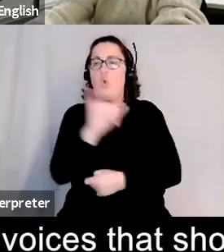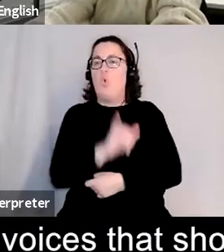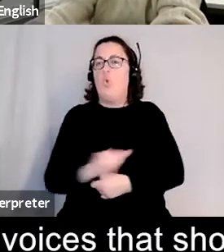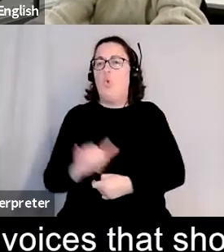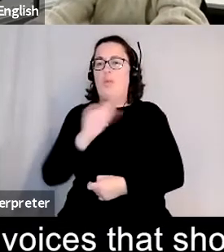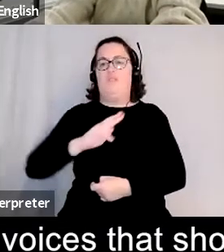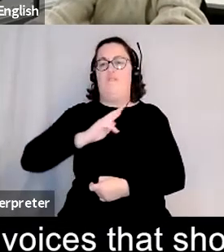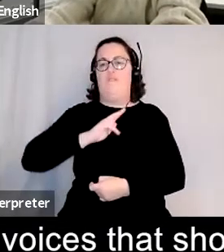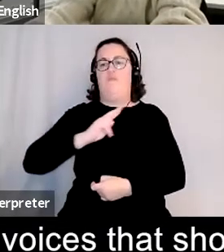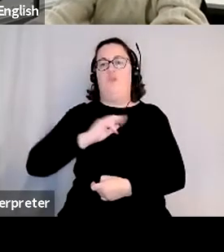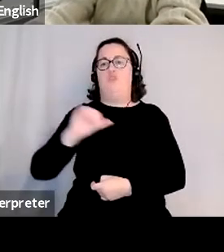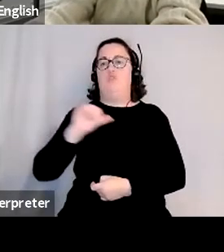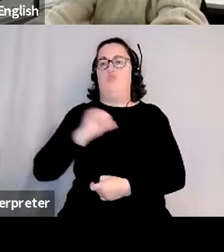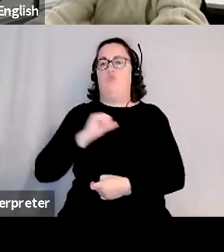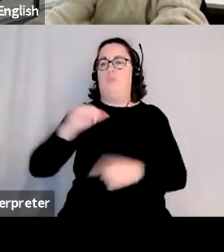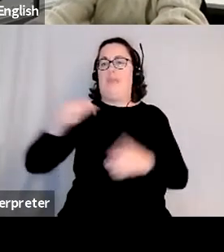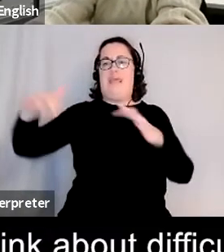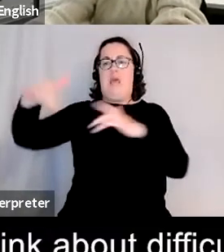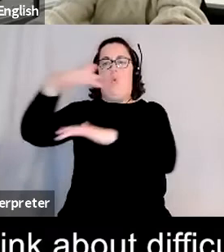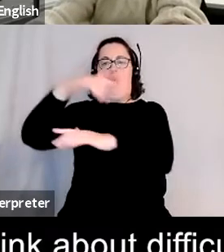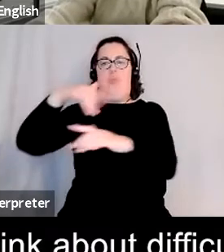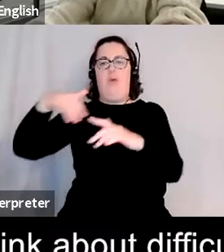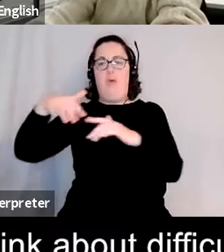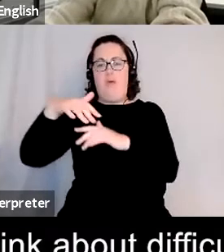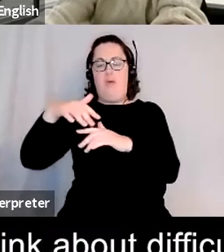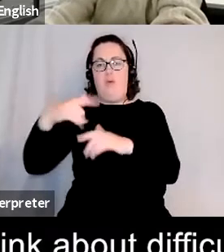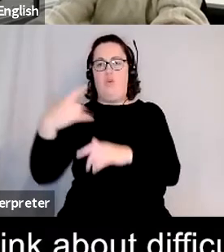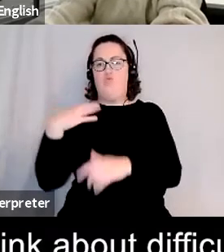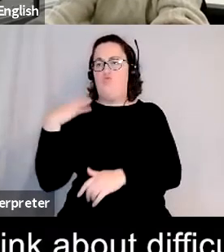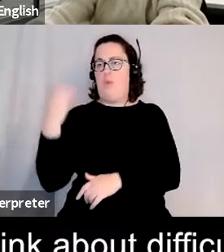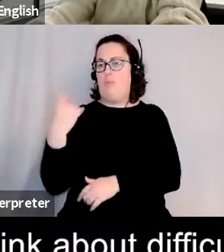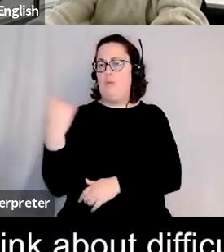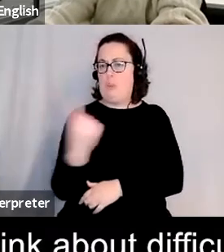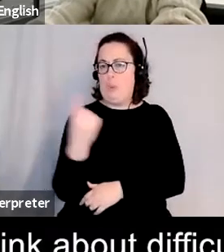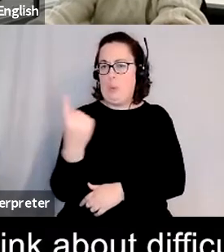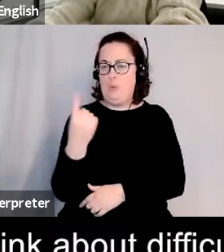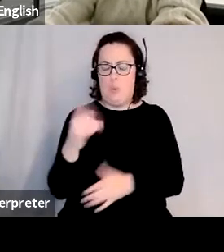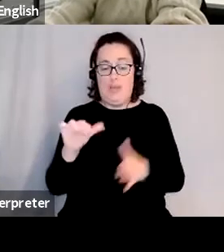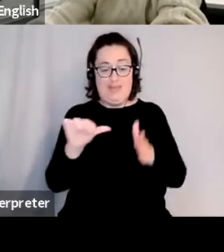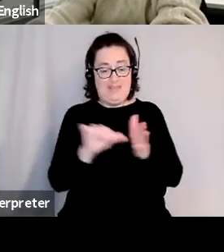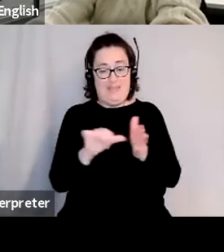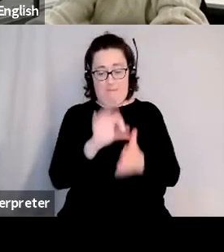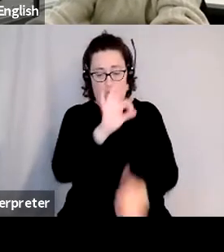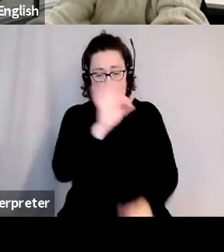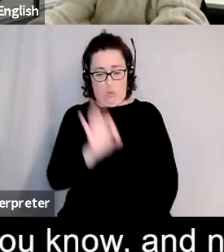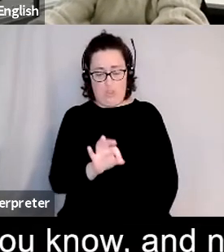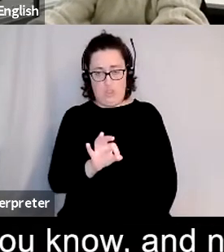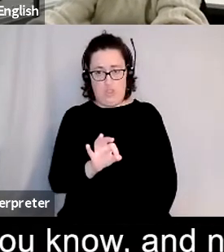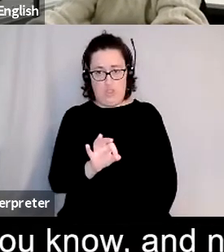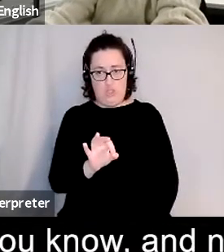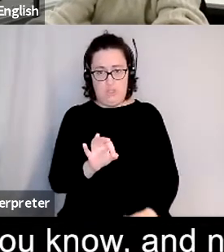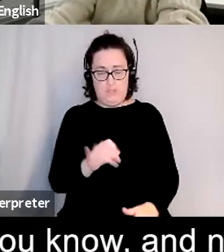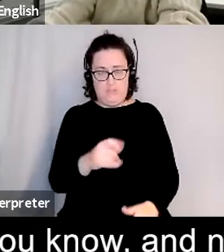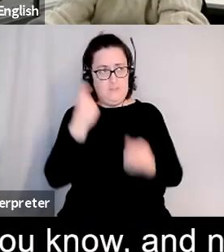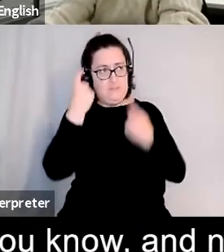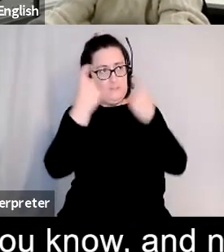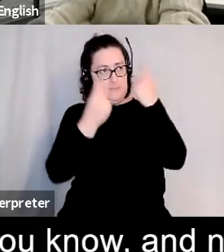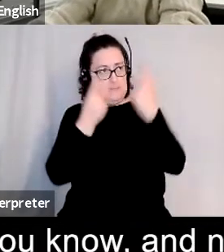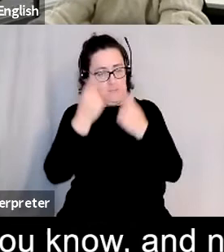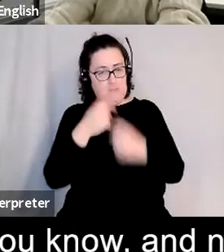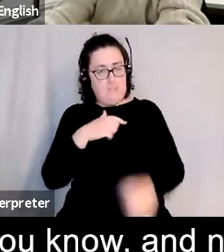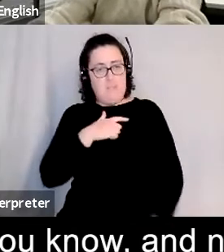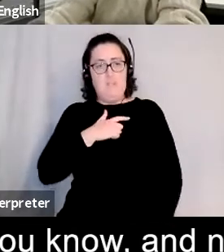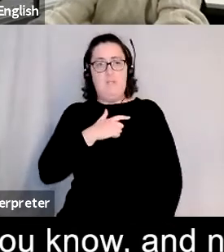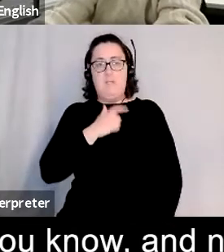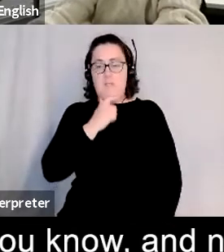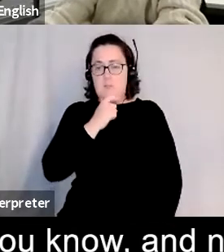so it's been a period of trying to think about difficult questions and uh one that yeah and